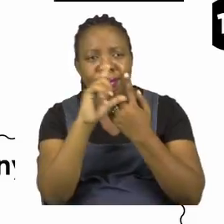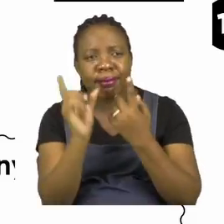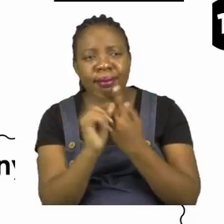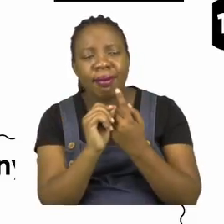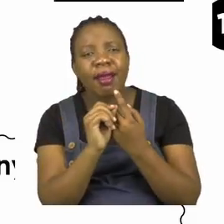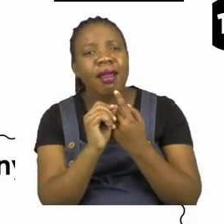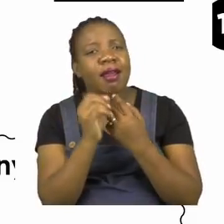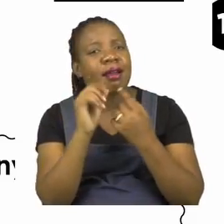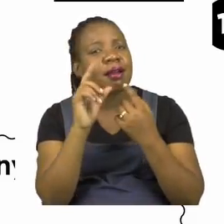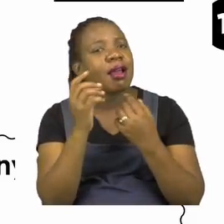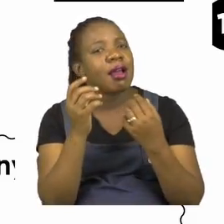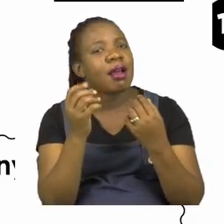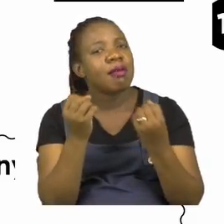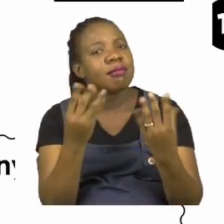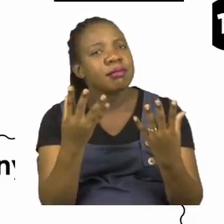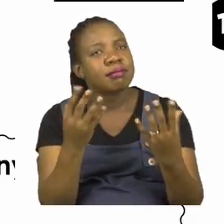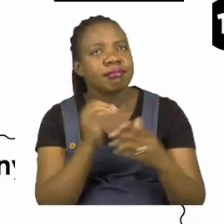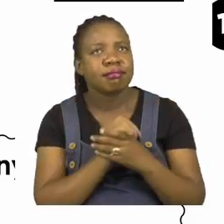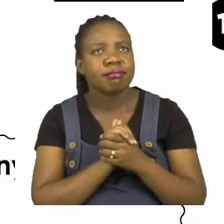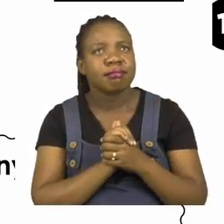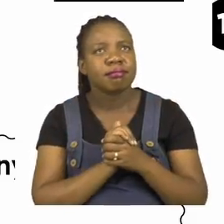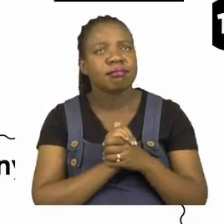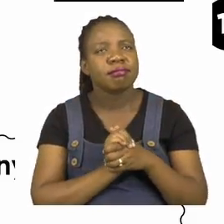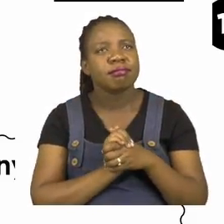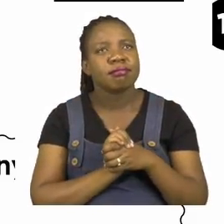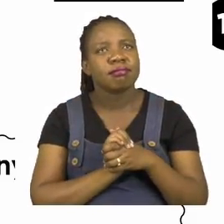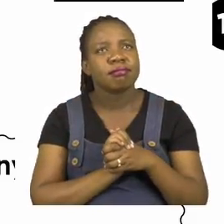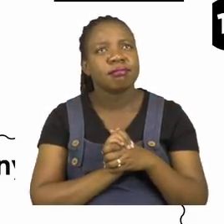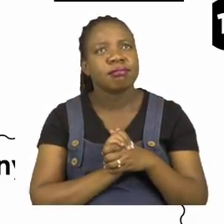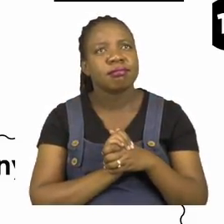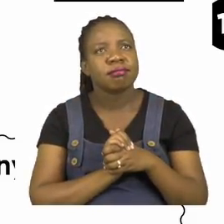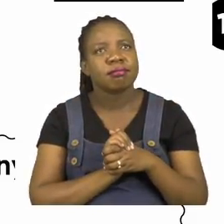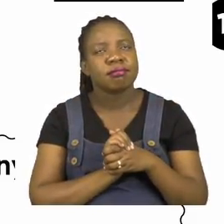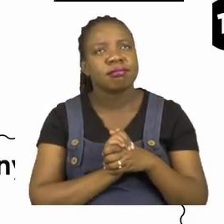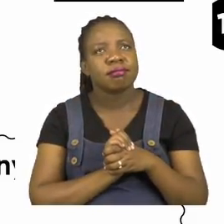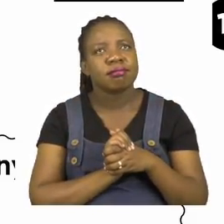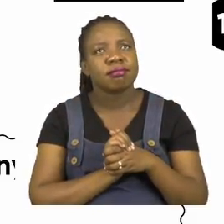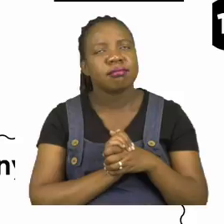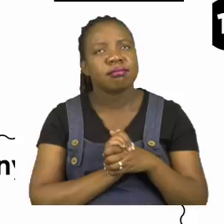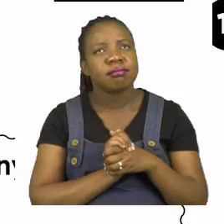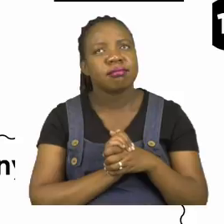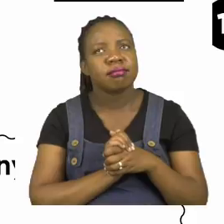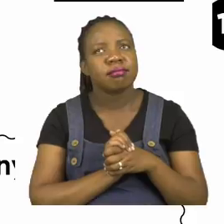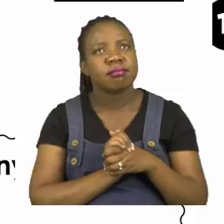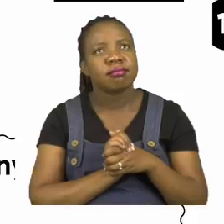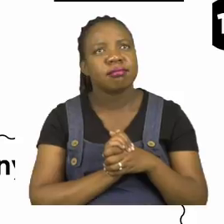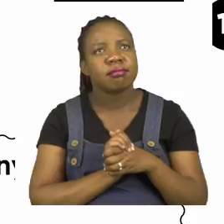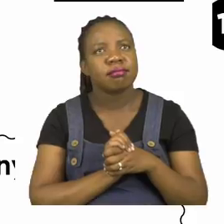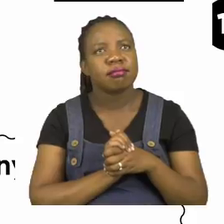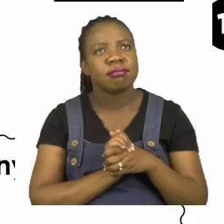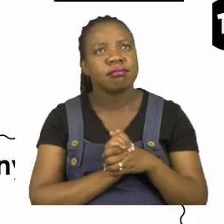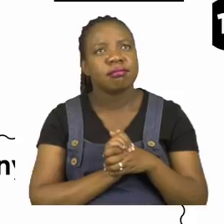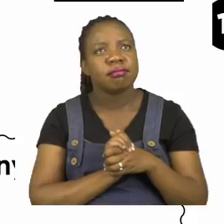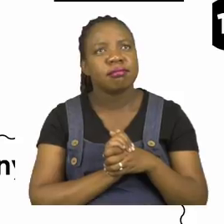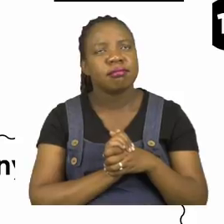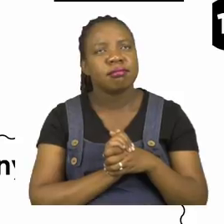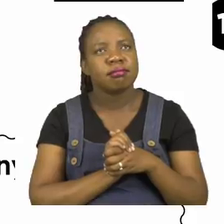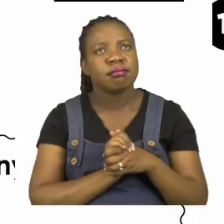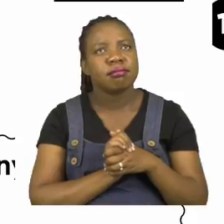LEFT tells us what we need to do. We are going to take away which means to